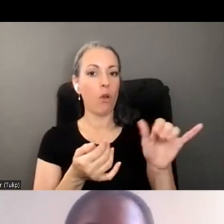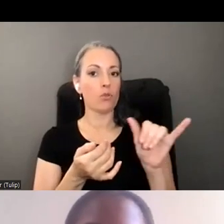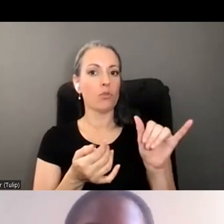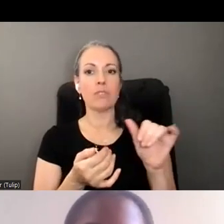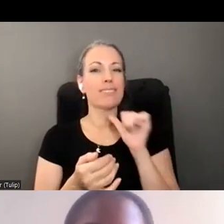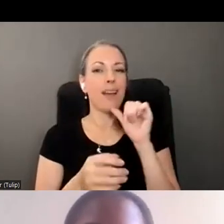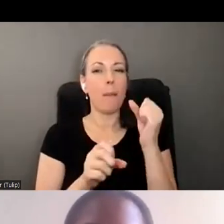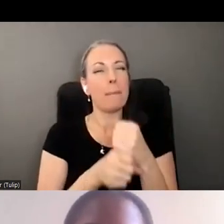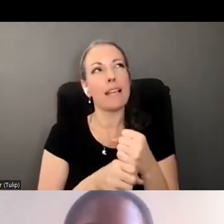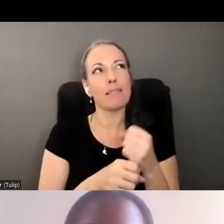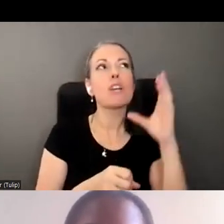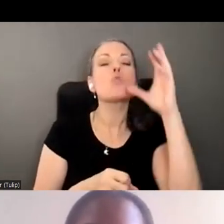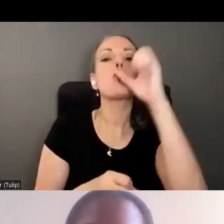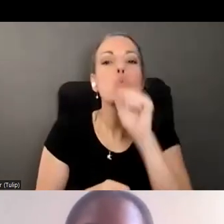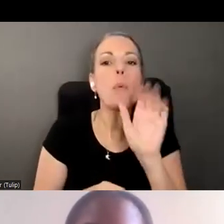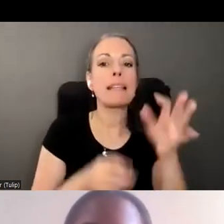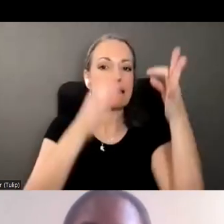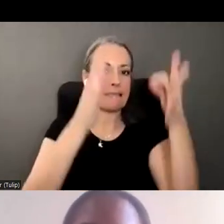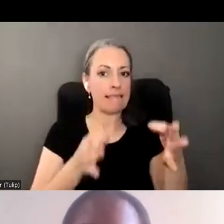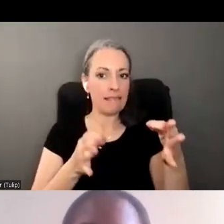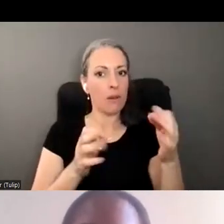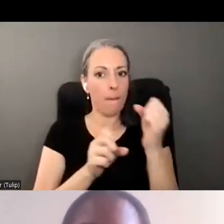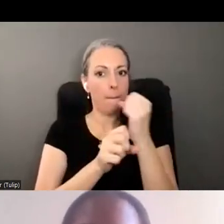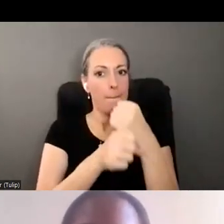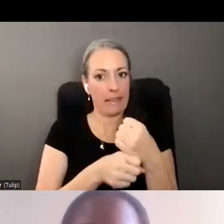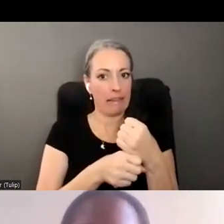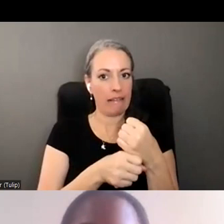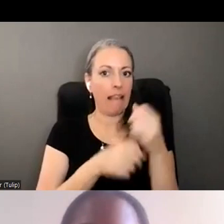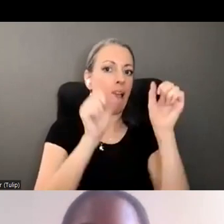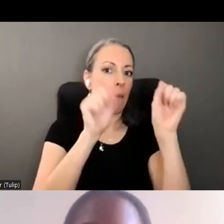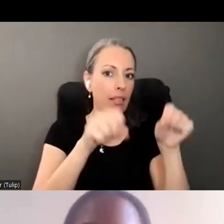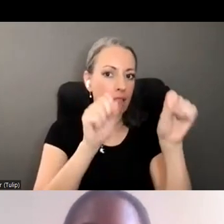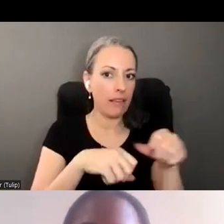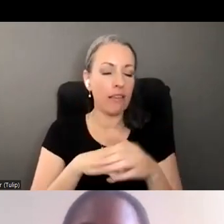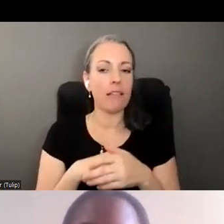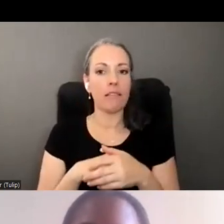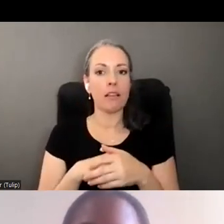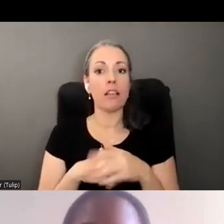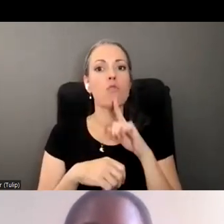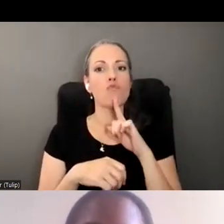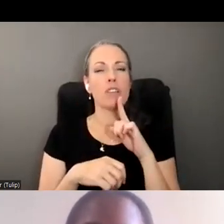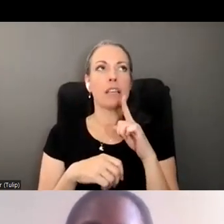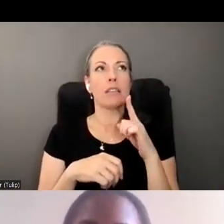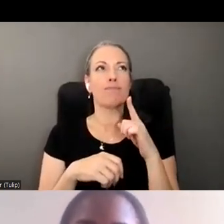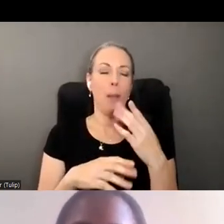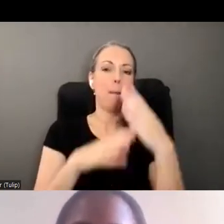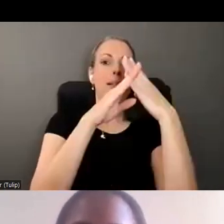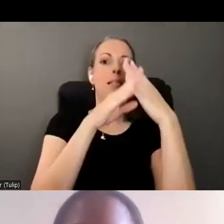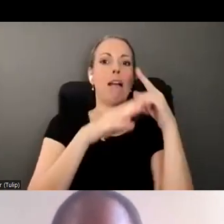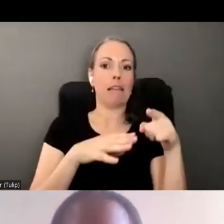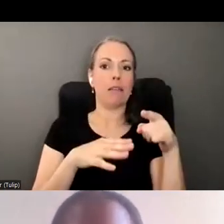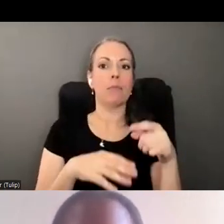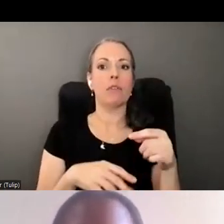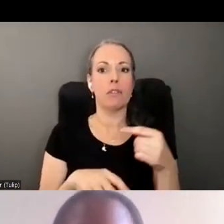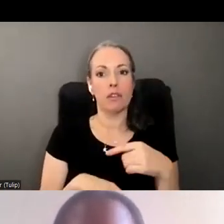making an assumption in terms of his decision-making capacity, that is locking him out in terms of, as the daughter